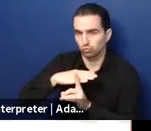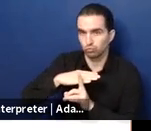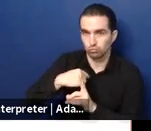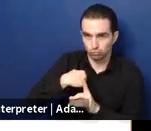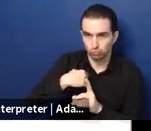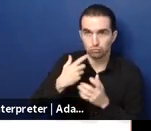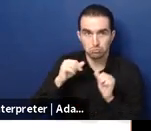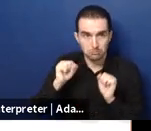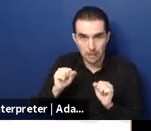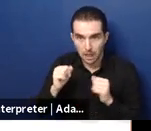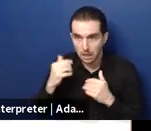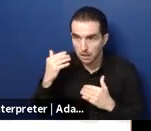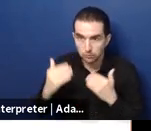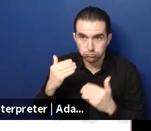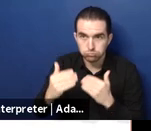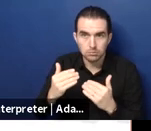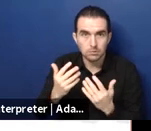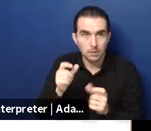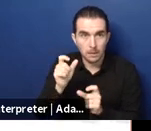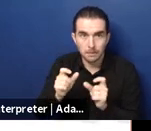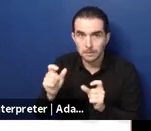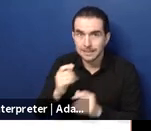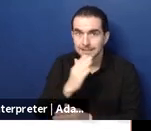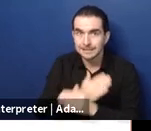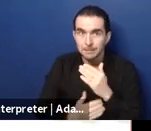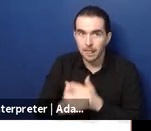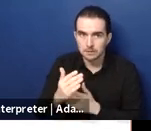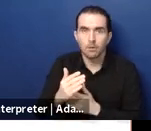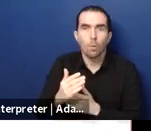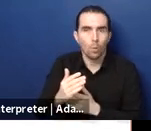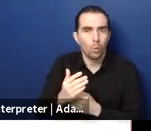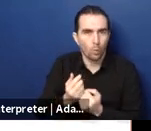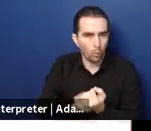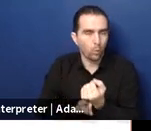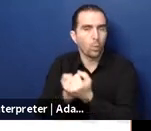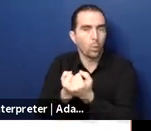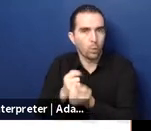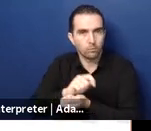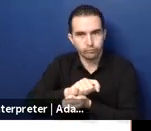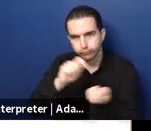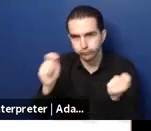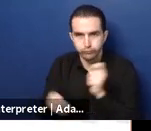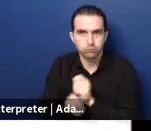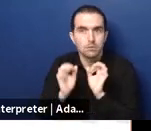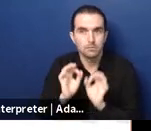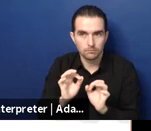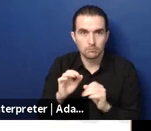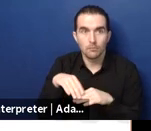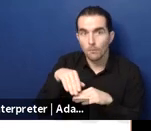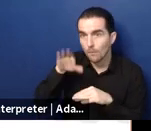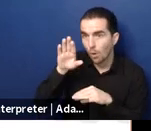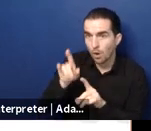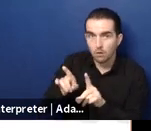lives but one more important aspect is that um the pa services will prepare us for the aging